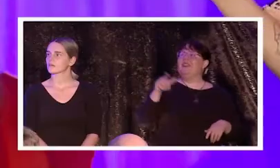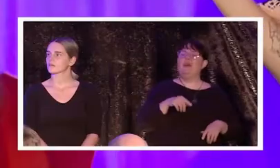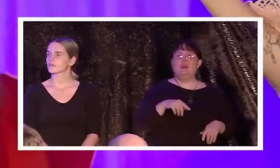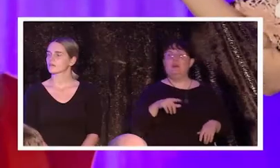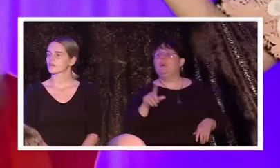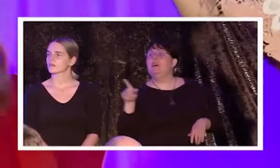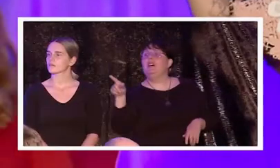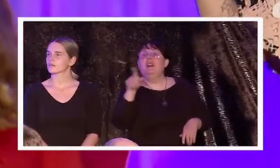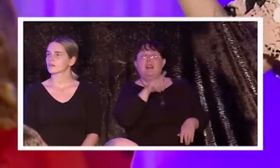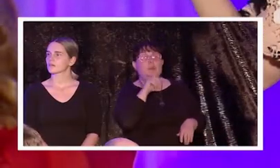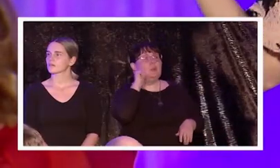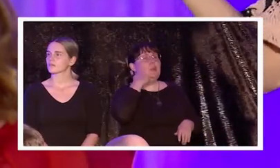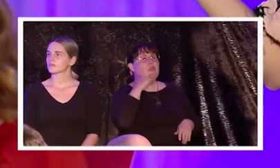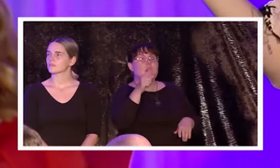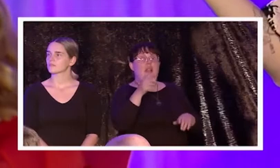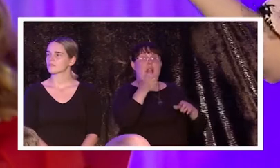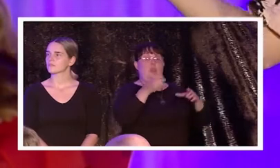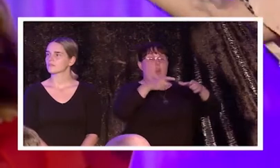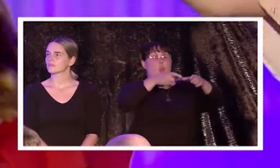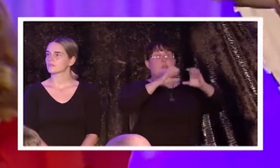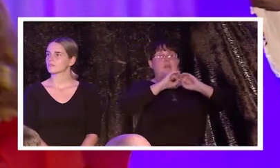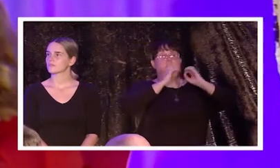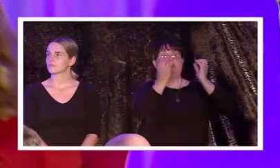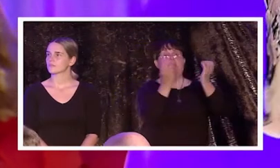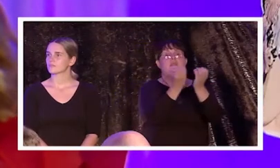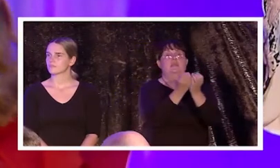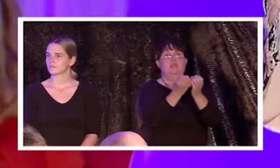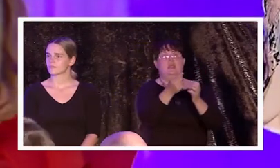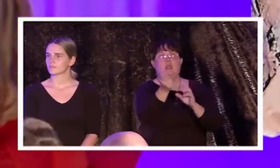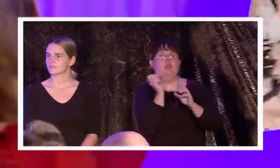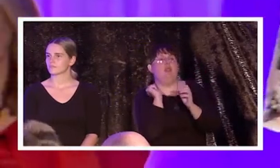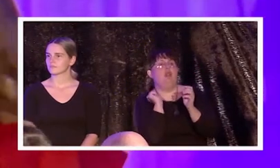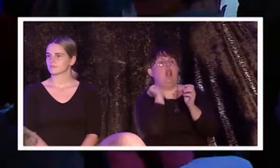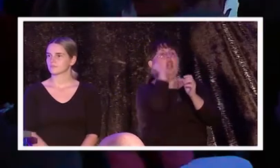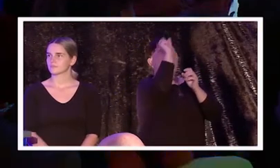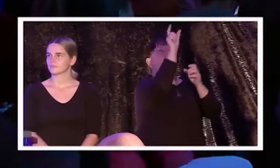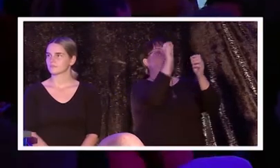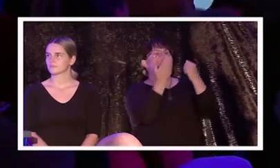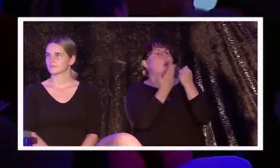What you're going to do is you're going to throw your coit onto the stump, okay?